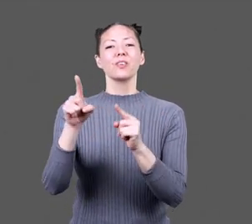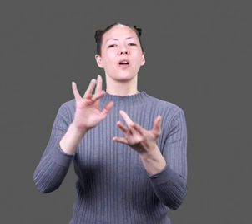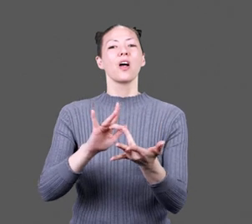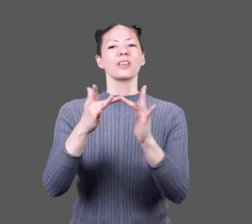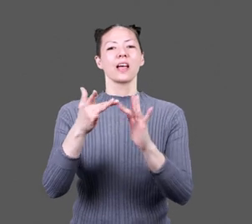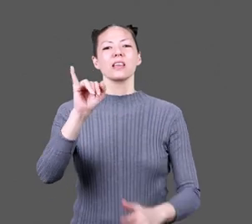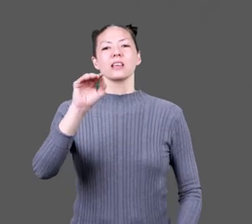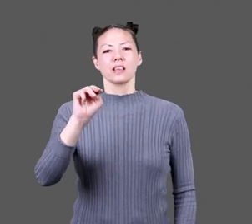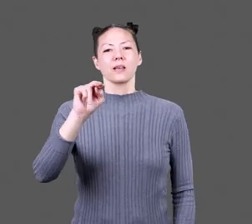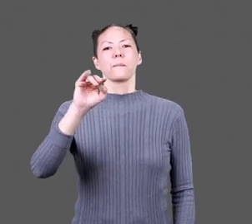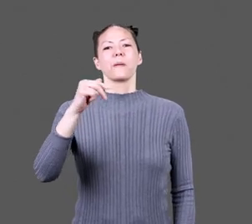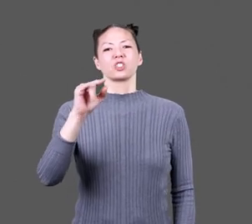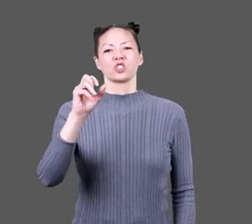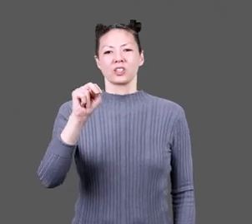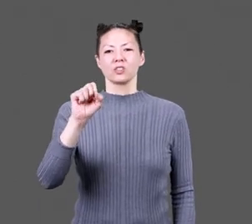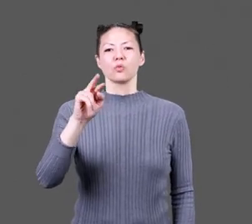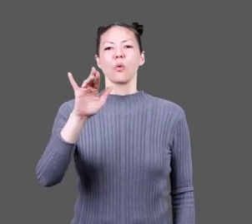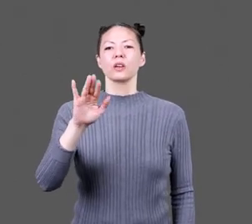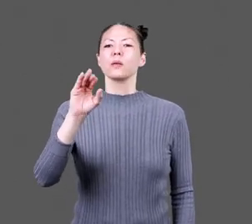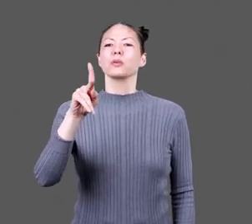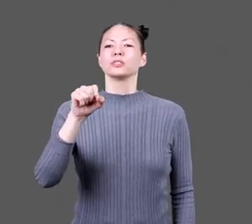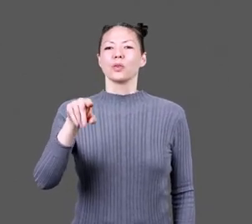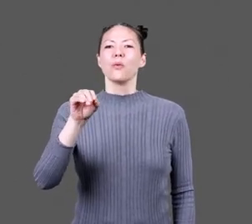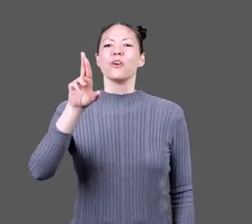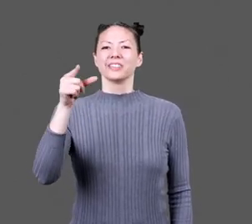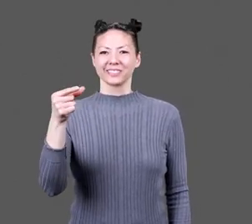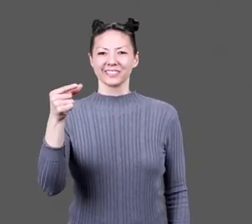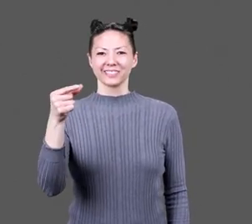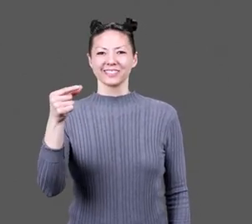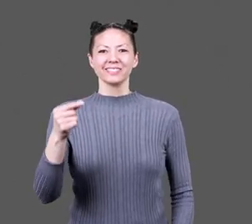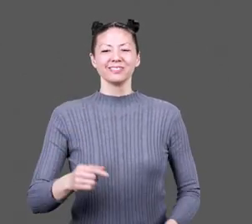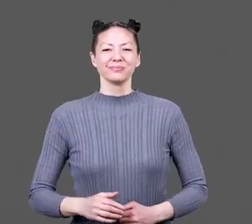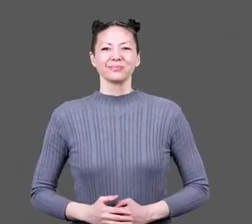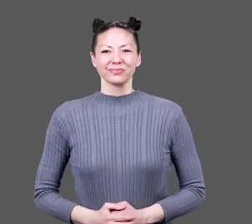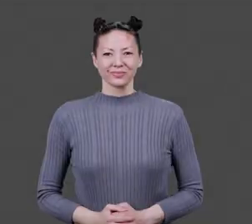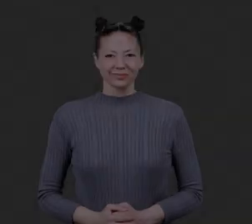Imagination Storybooks at imaginationstorybooks.org.